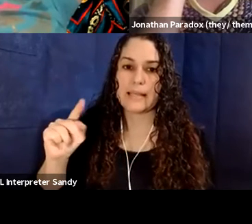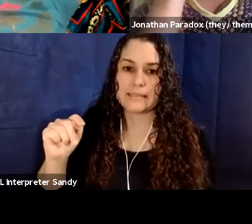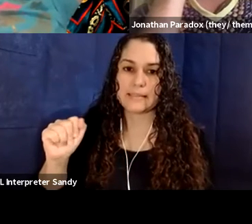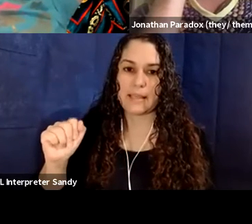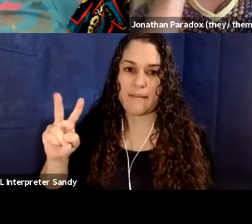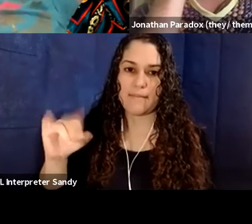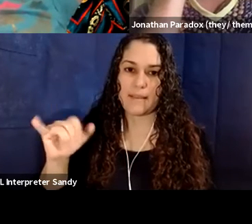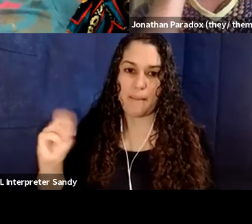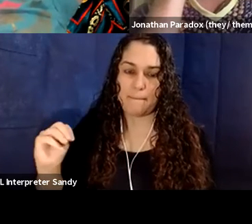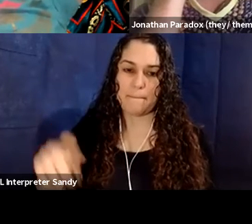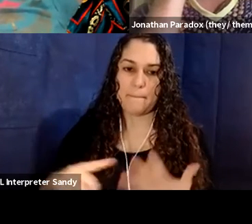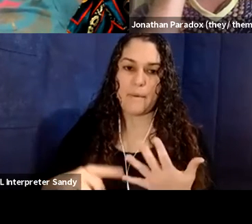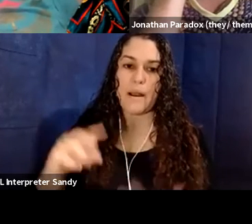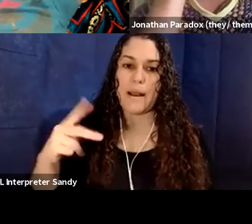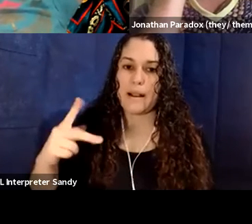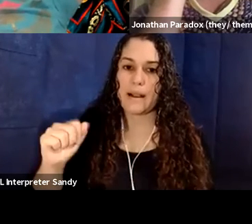Kahuila,